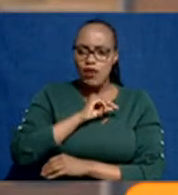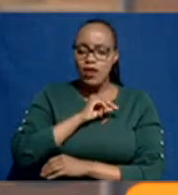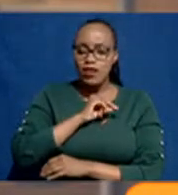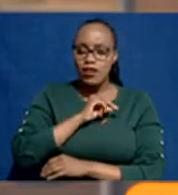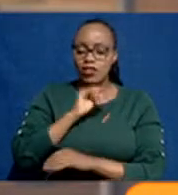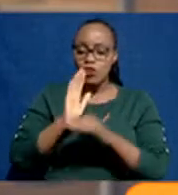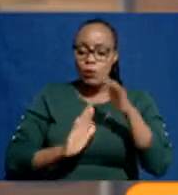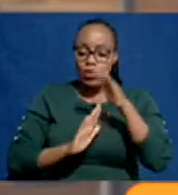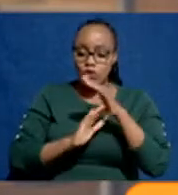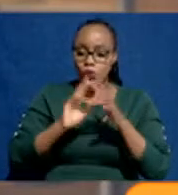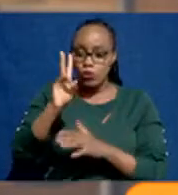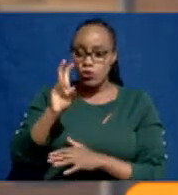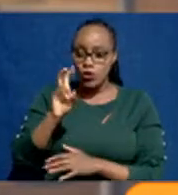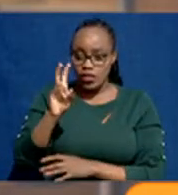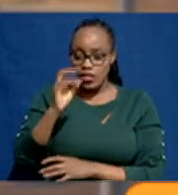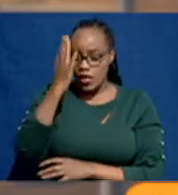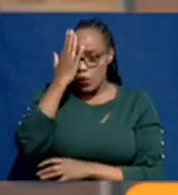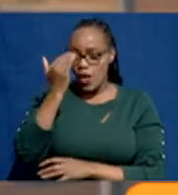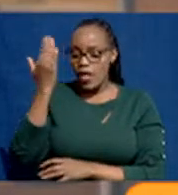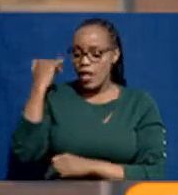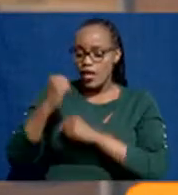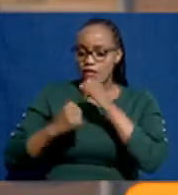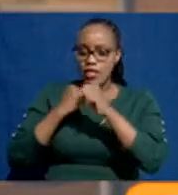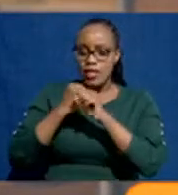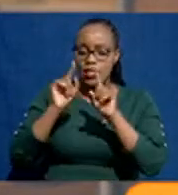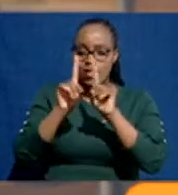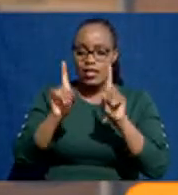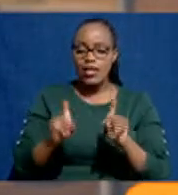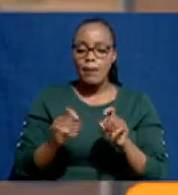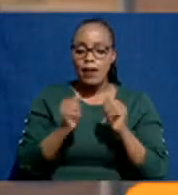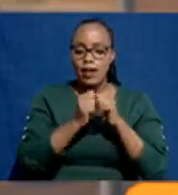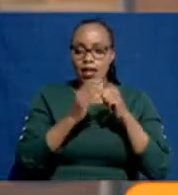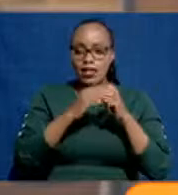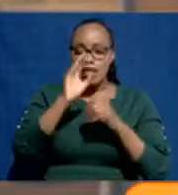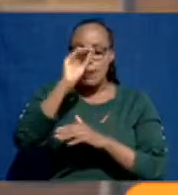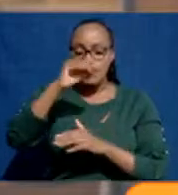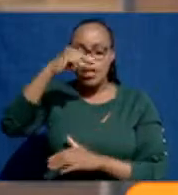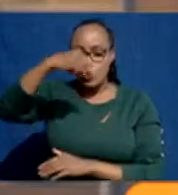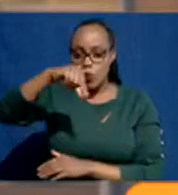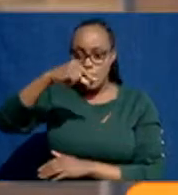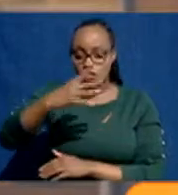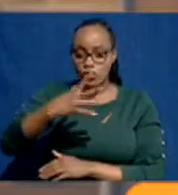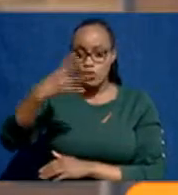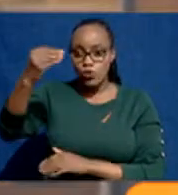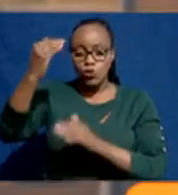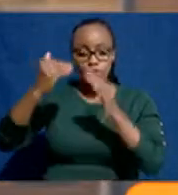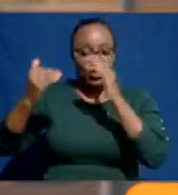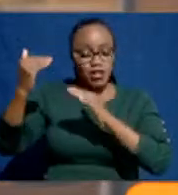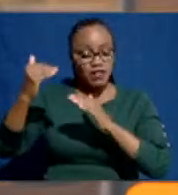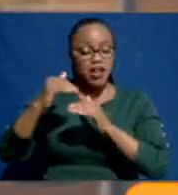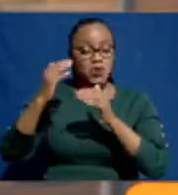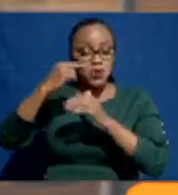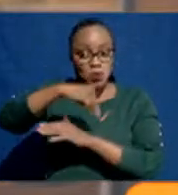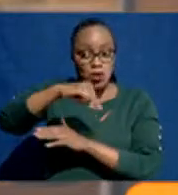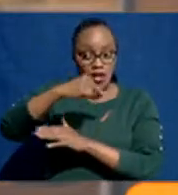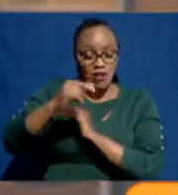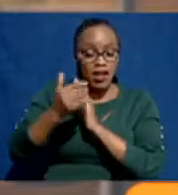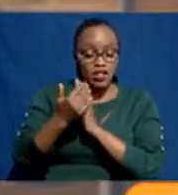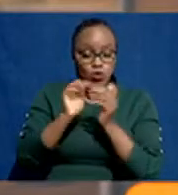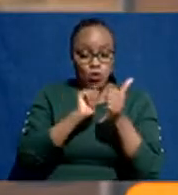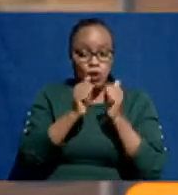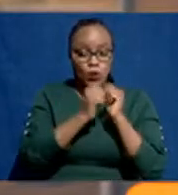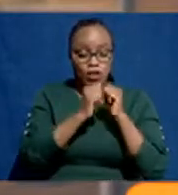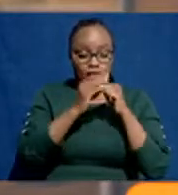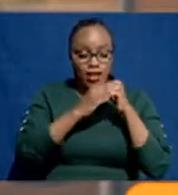the top 20 because in last year's exam, just 19% qualified to go to university. Right. Has qualified to compete with